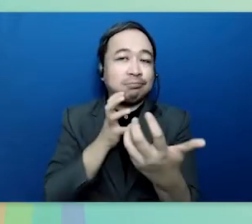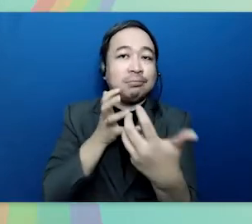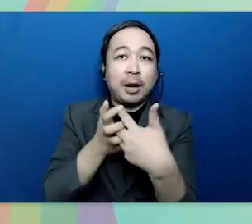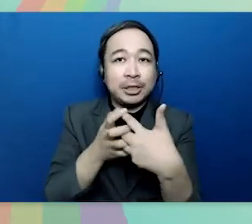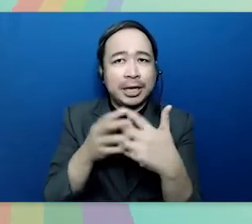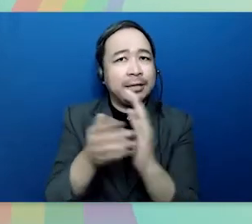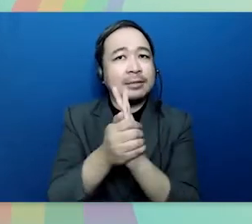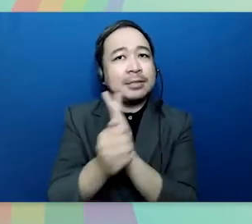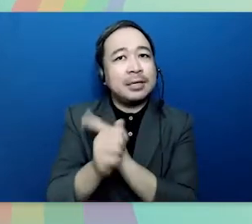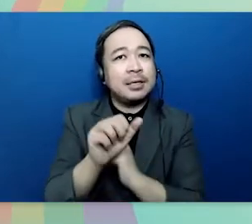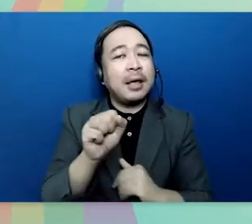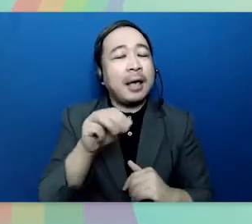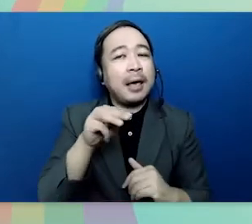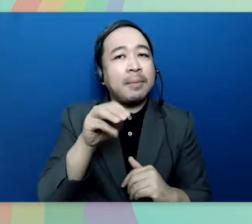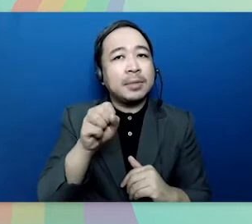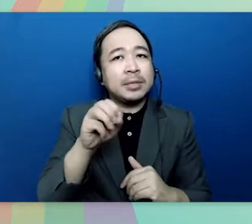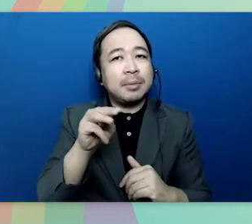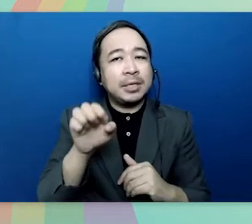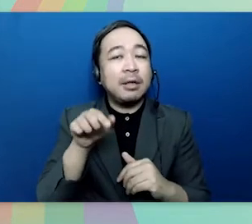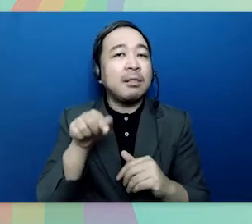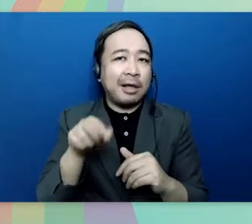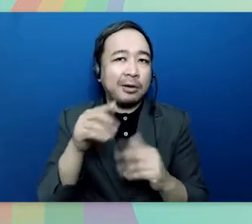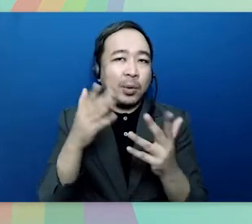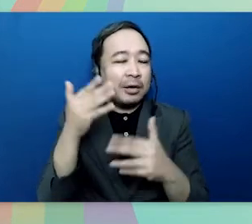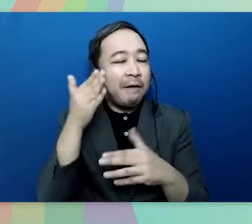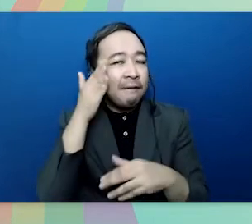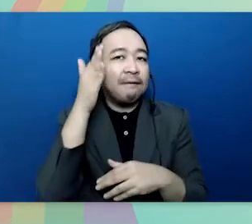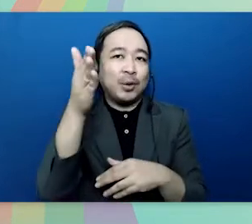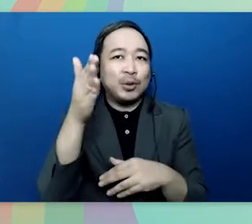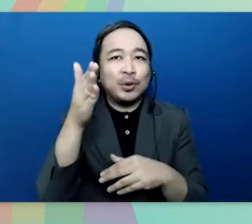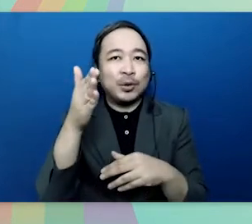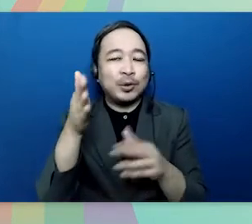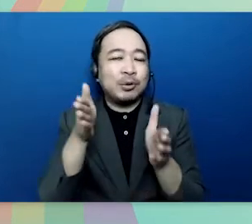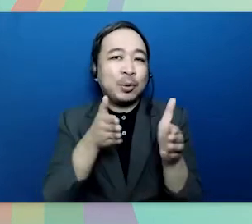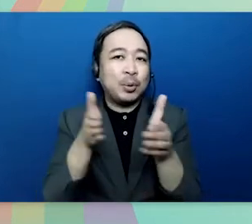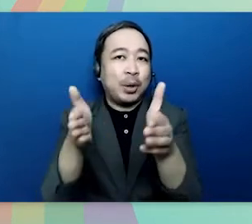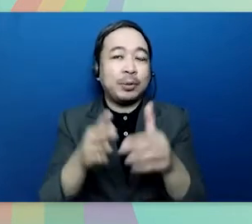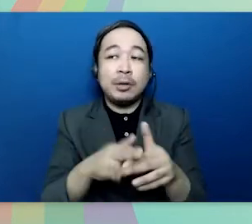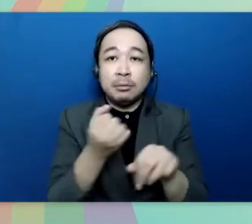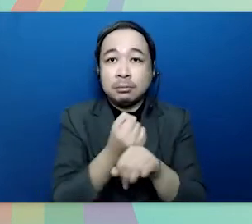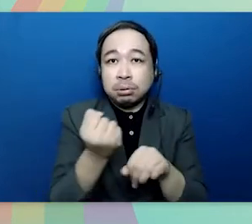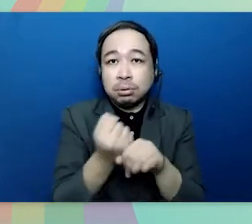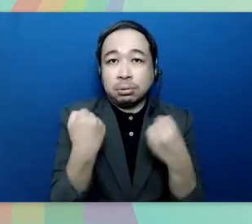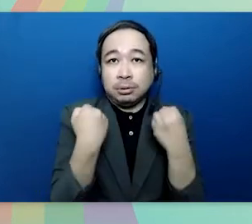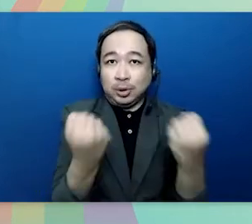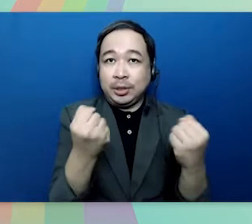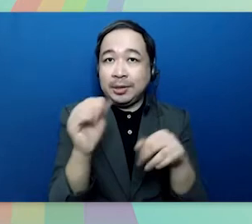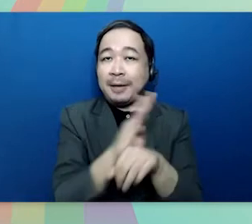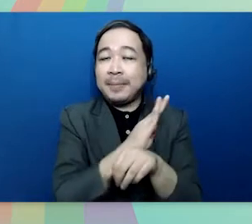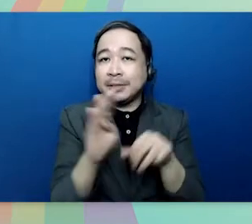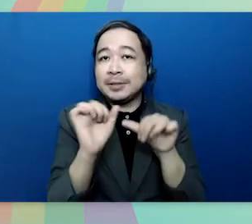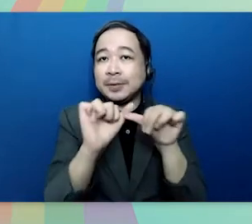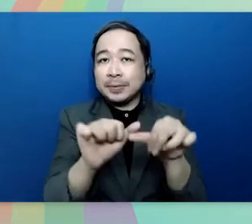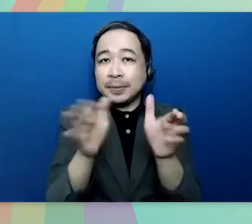skilled msmes which is where the future is headed resilience and